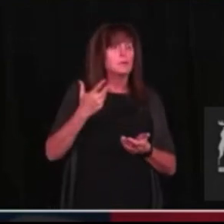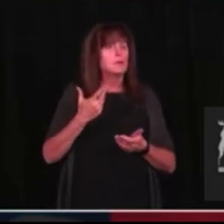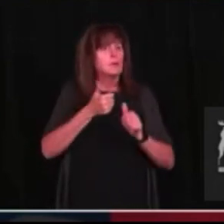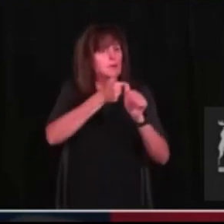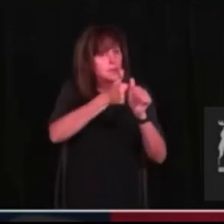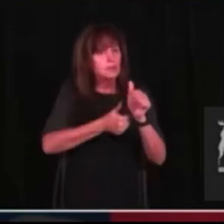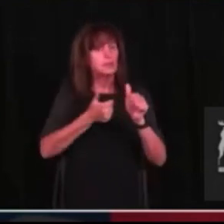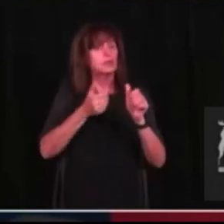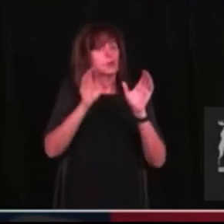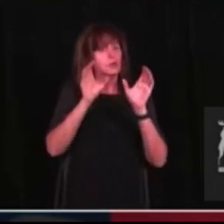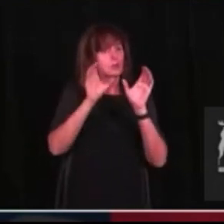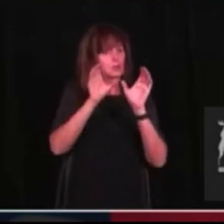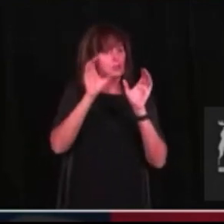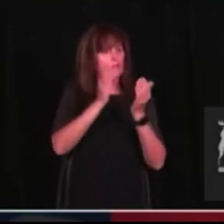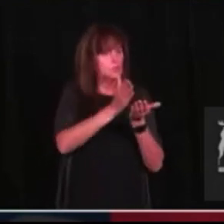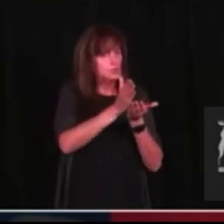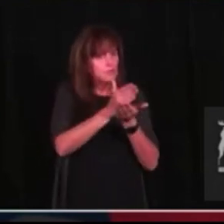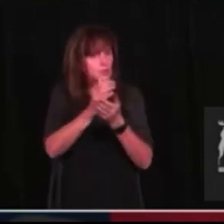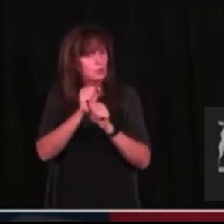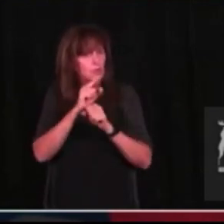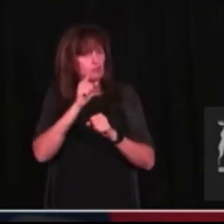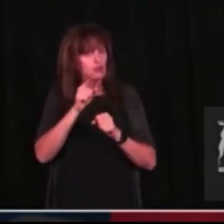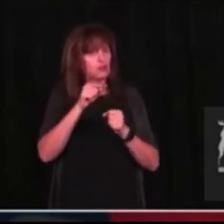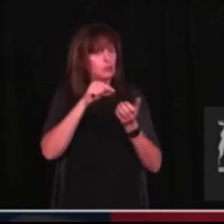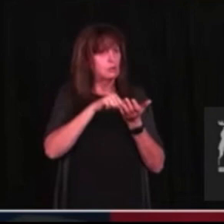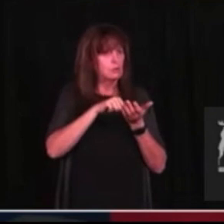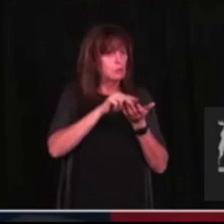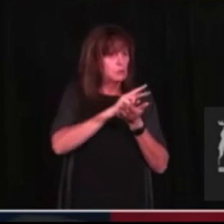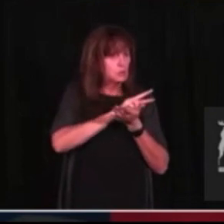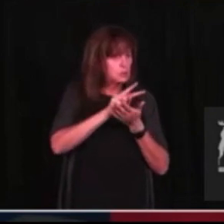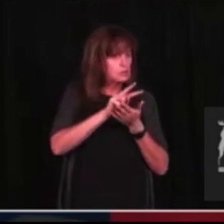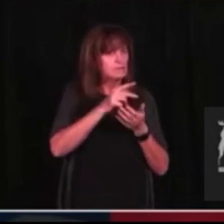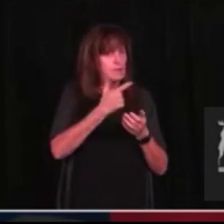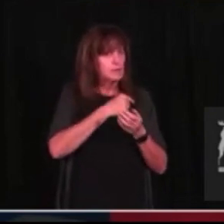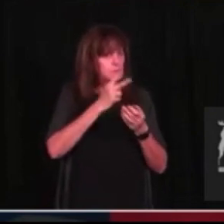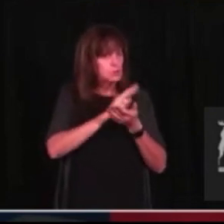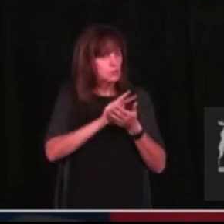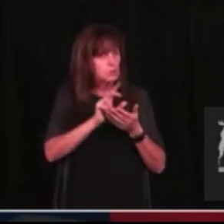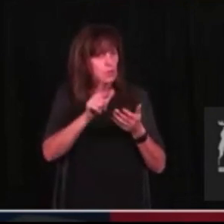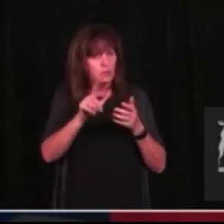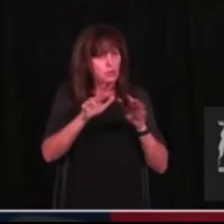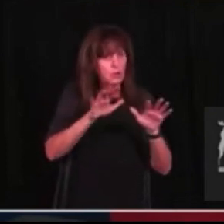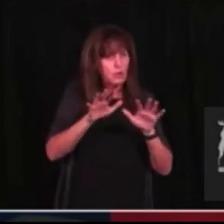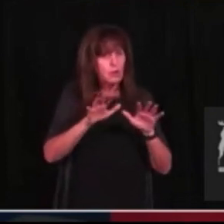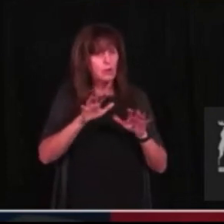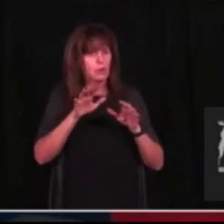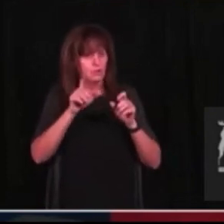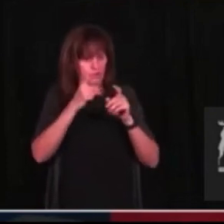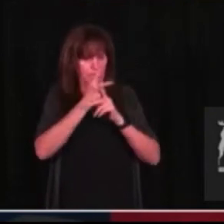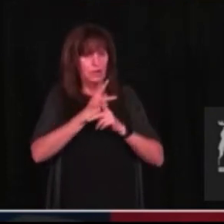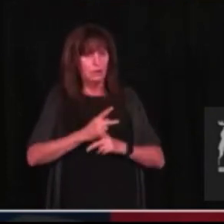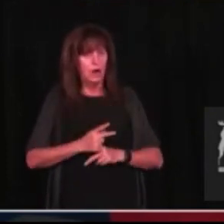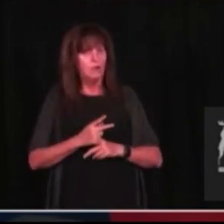calculate whether the people are two weeks past their second shot to make sure they qualify to get in. What advice do you have for them? Because,